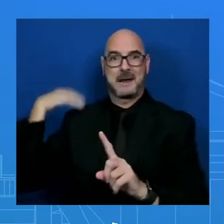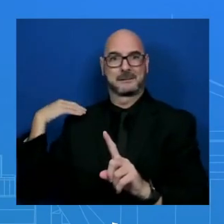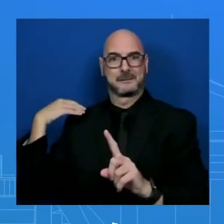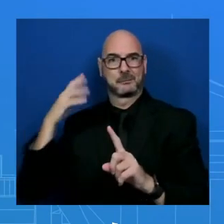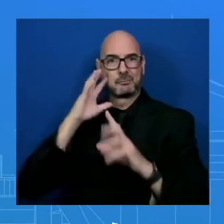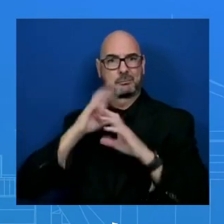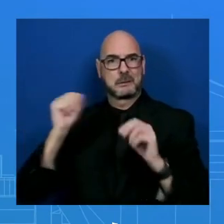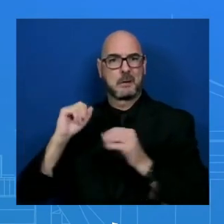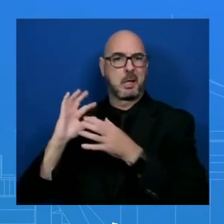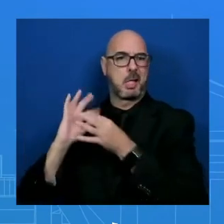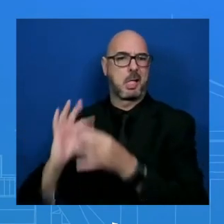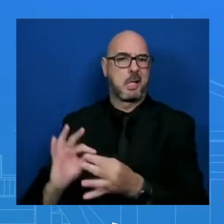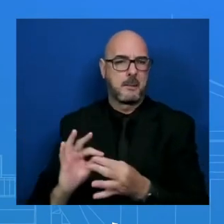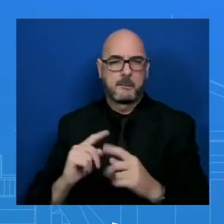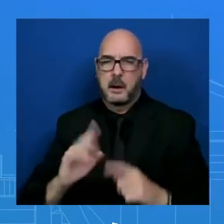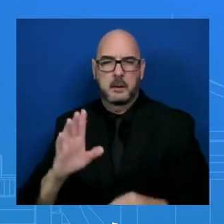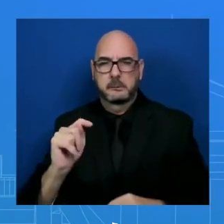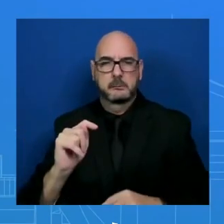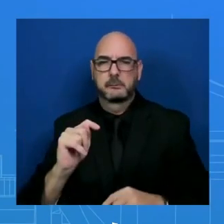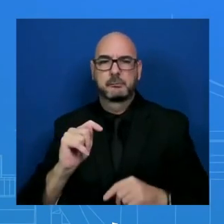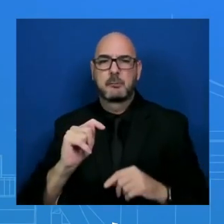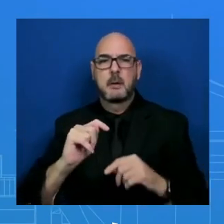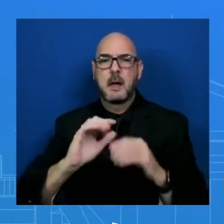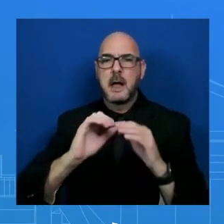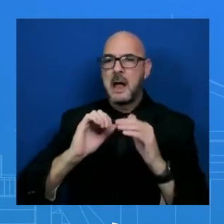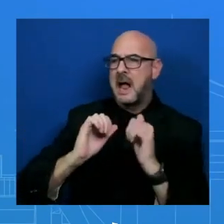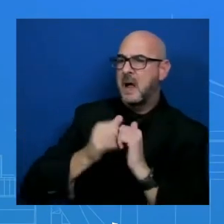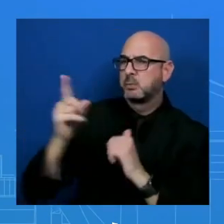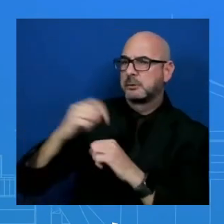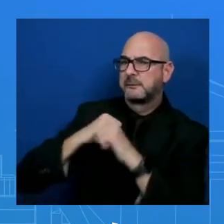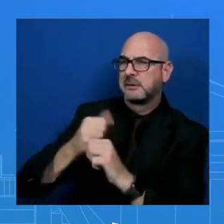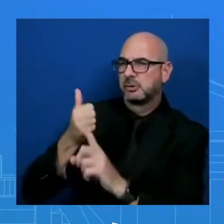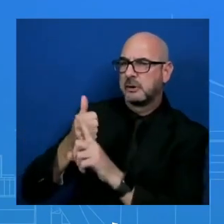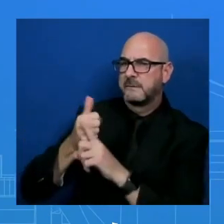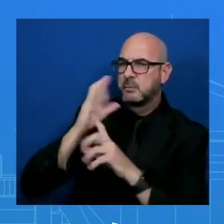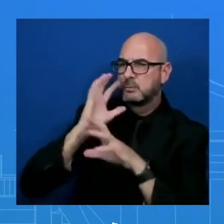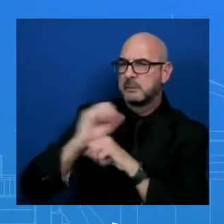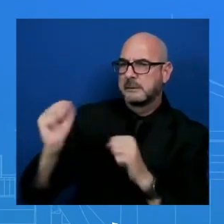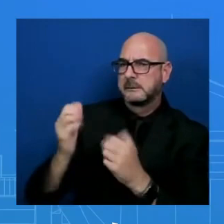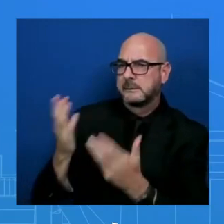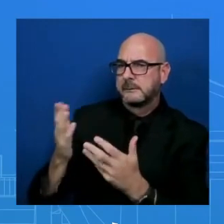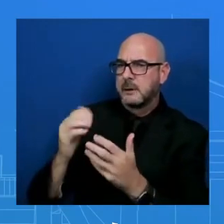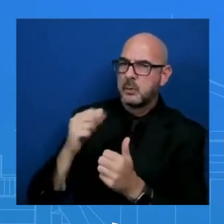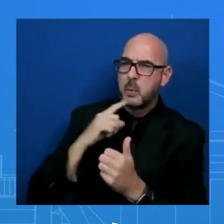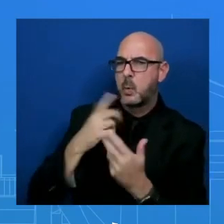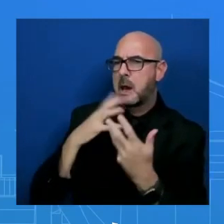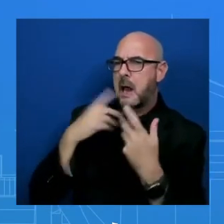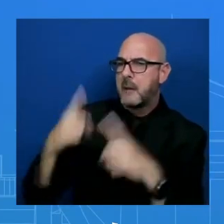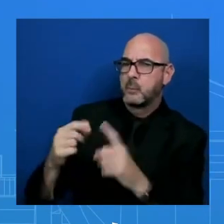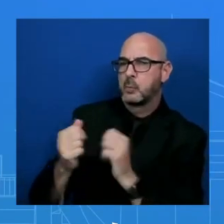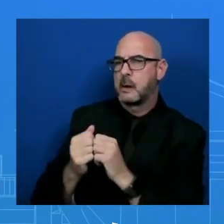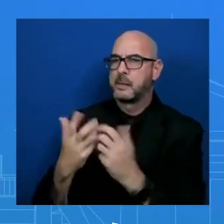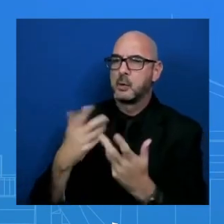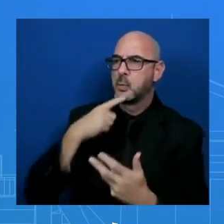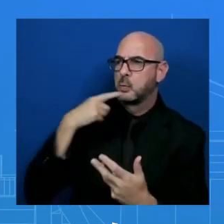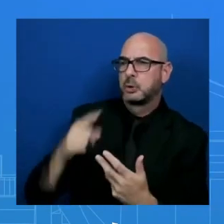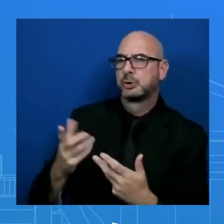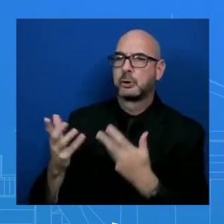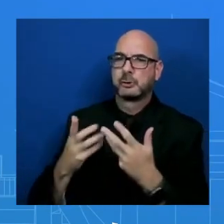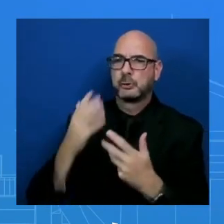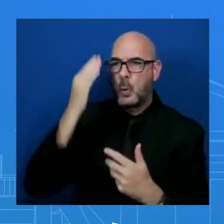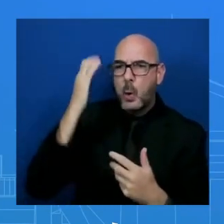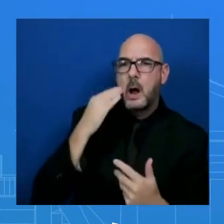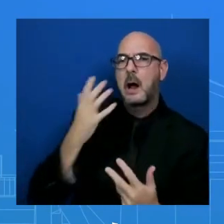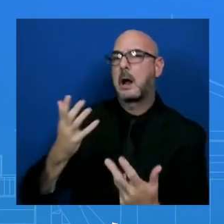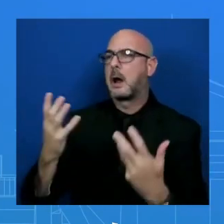administration's role with issues like Russia, China, North Korea, Iran? It seems like in all of those cases, our